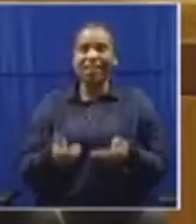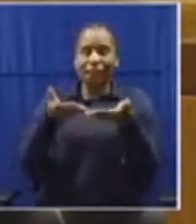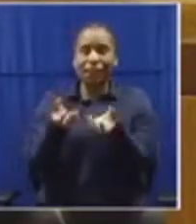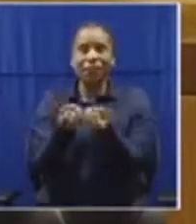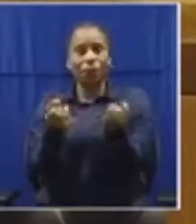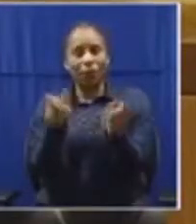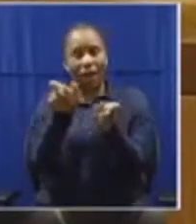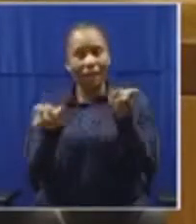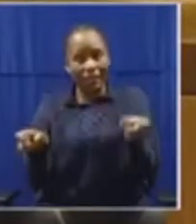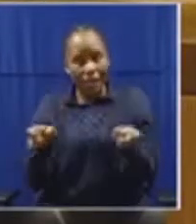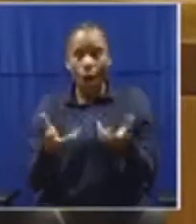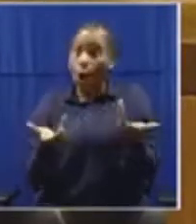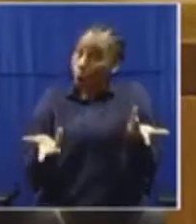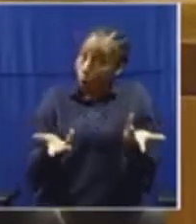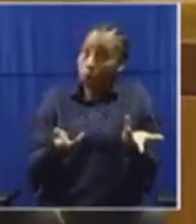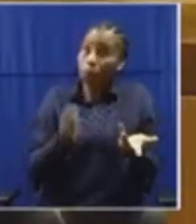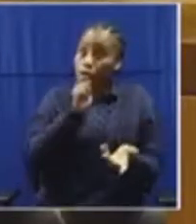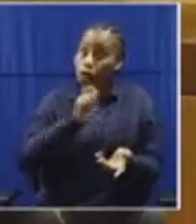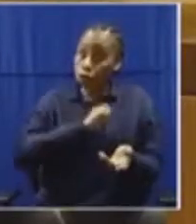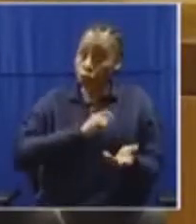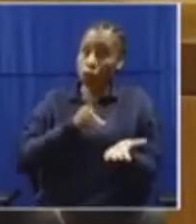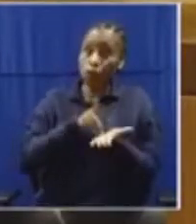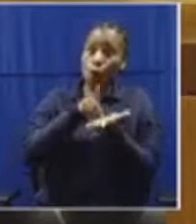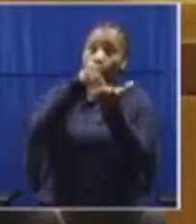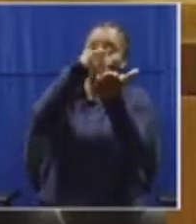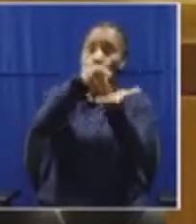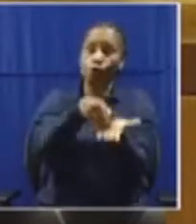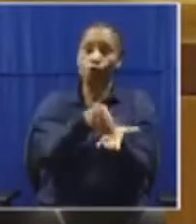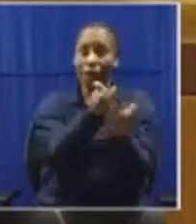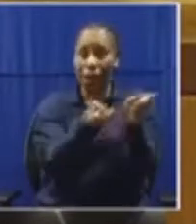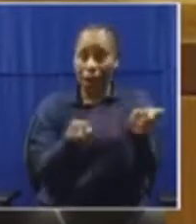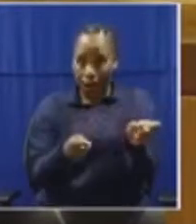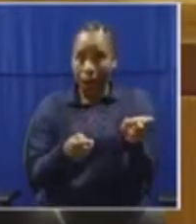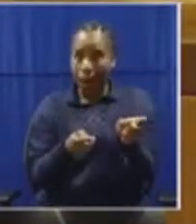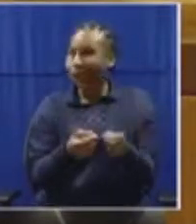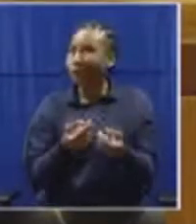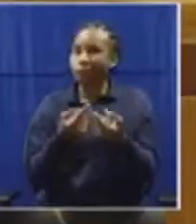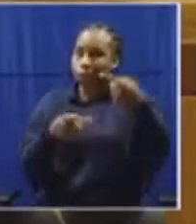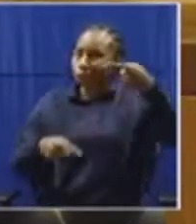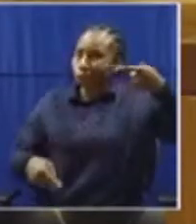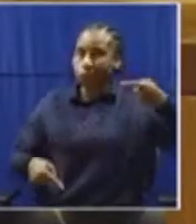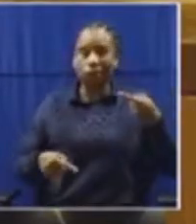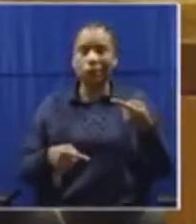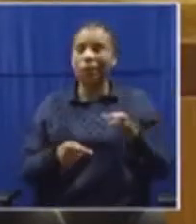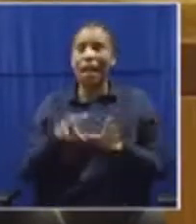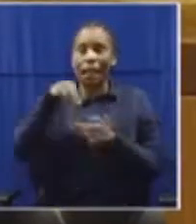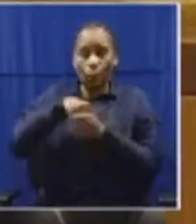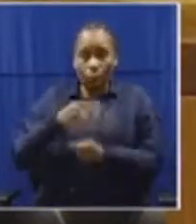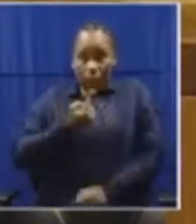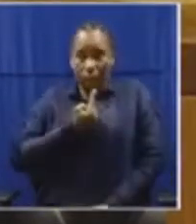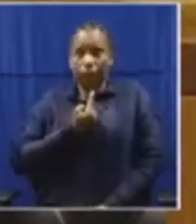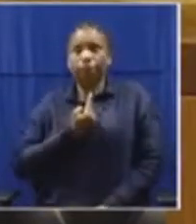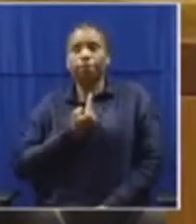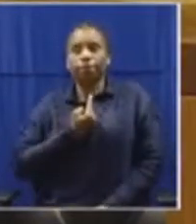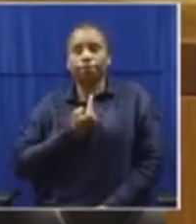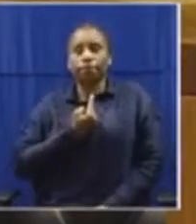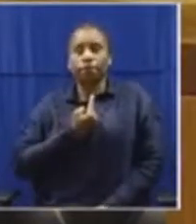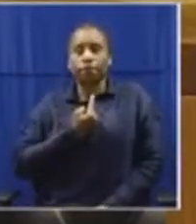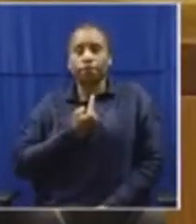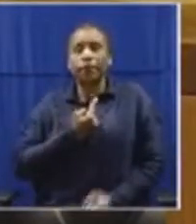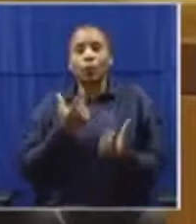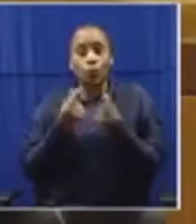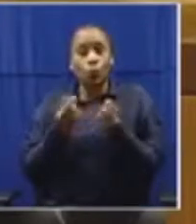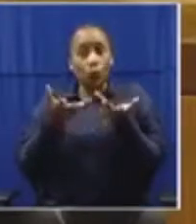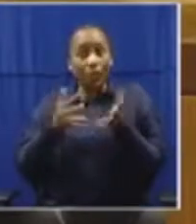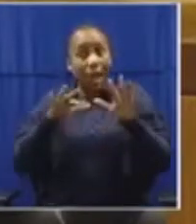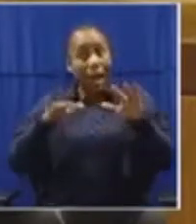indeed as donors of one sort or another, including myself, did so